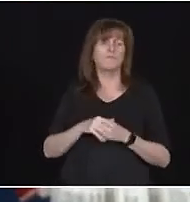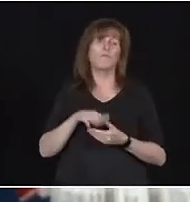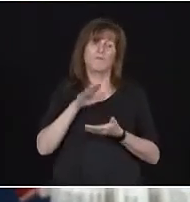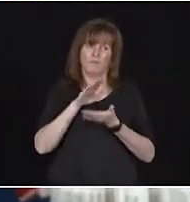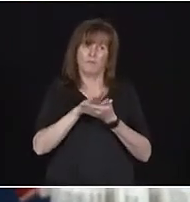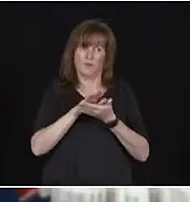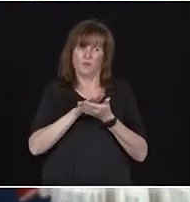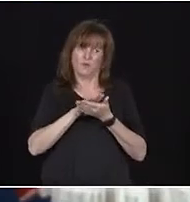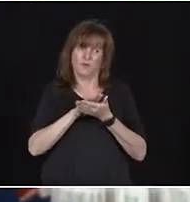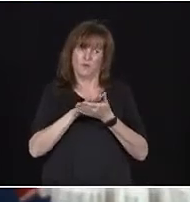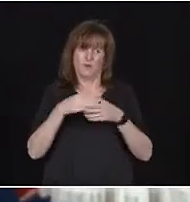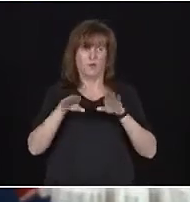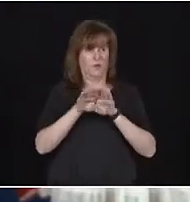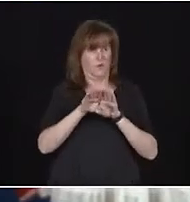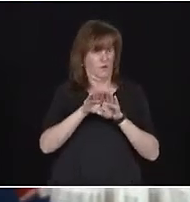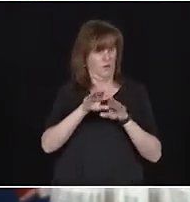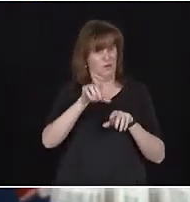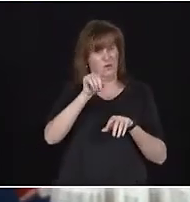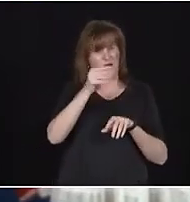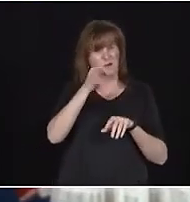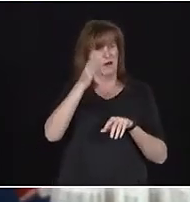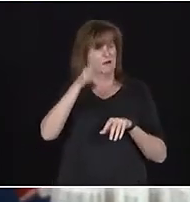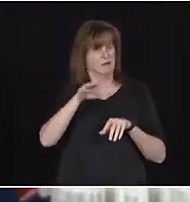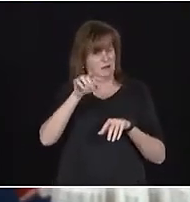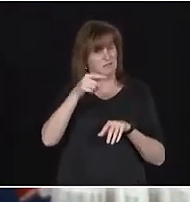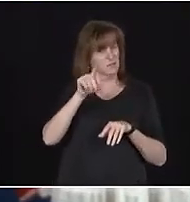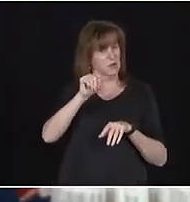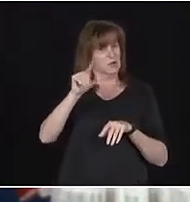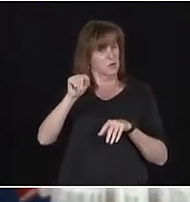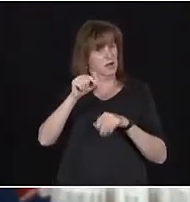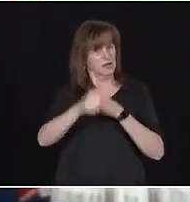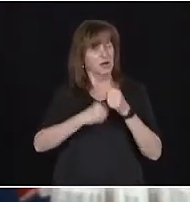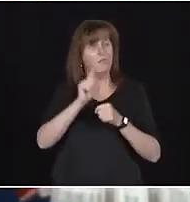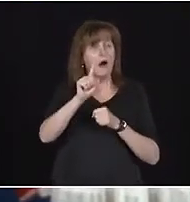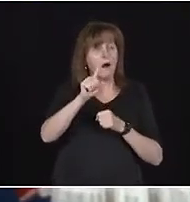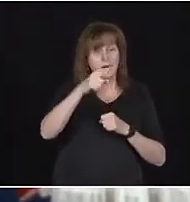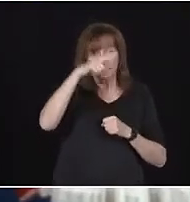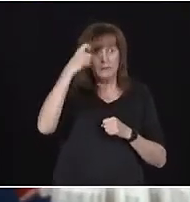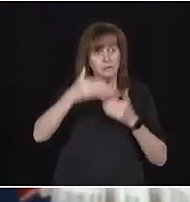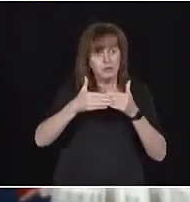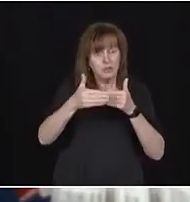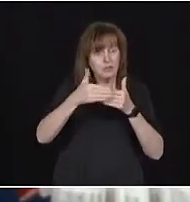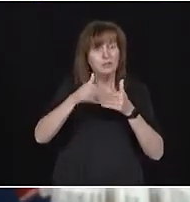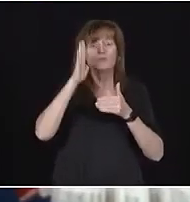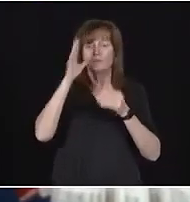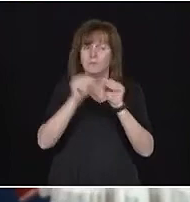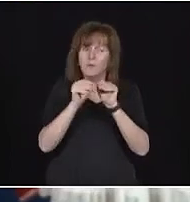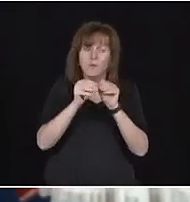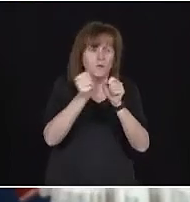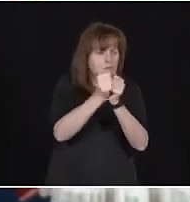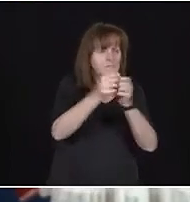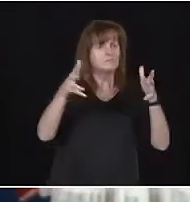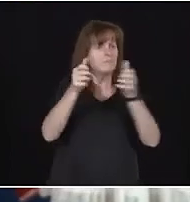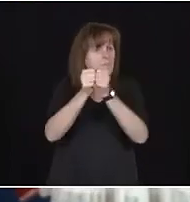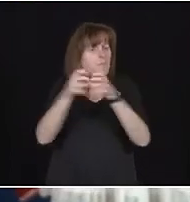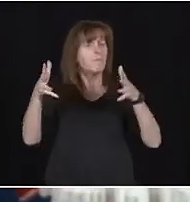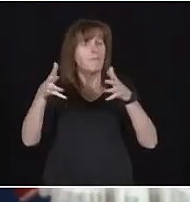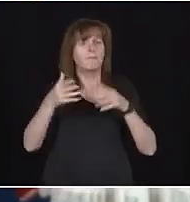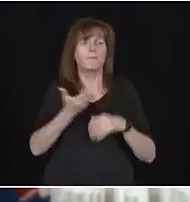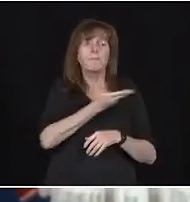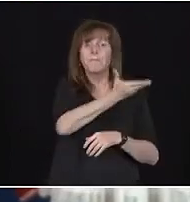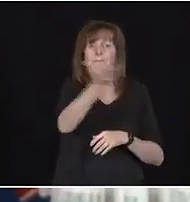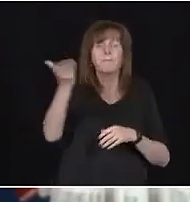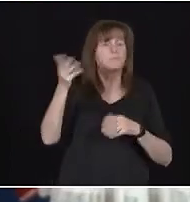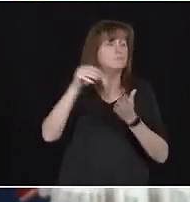summer we More students than ever before will enjoy greater opportunities to learn and earn valuable credits through our new robust